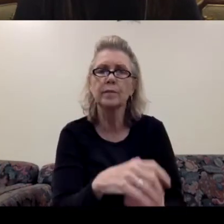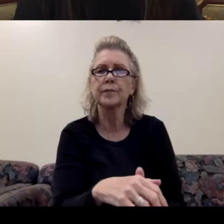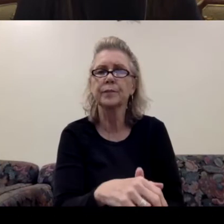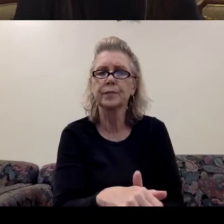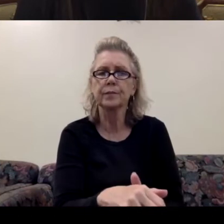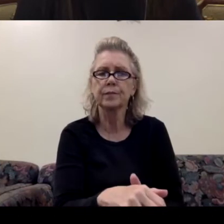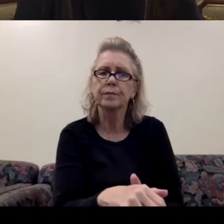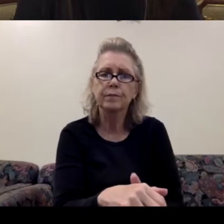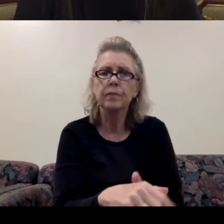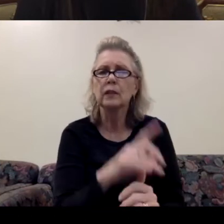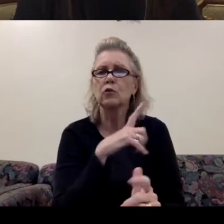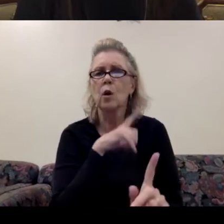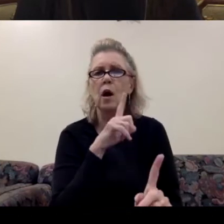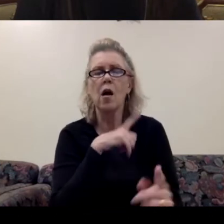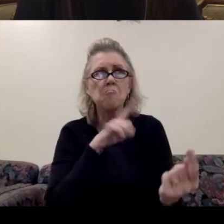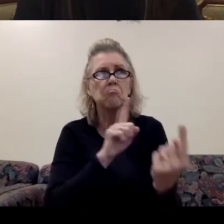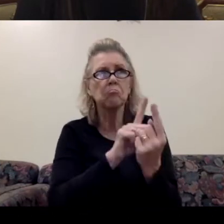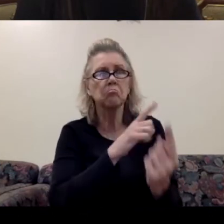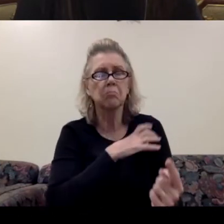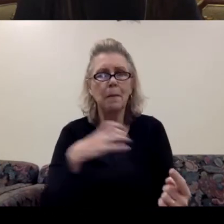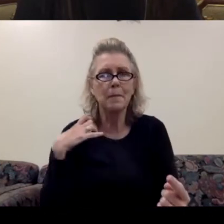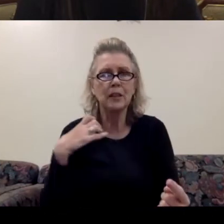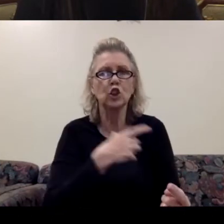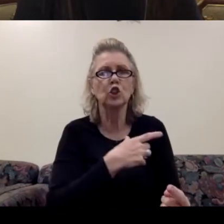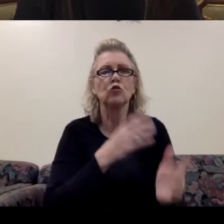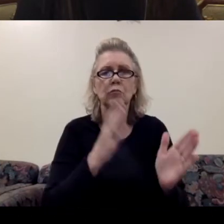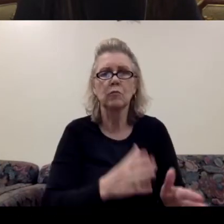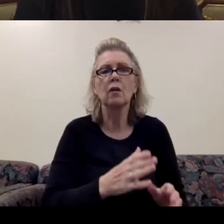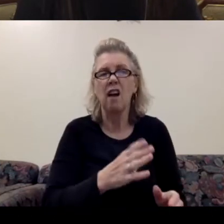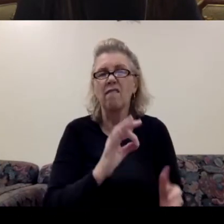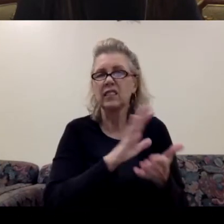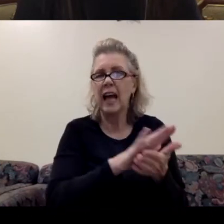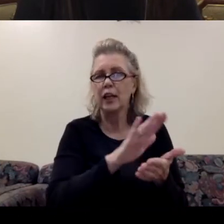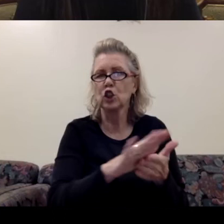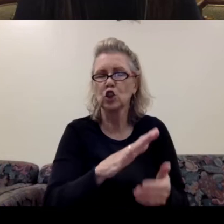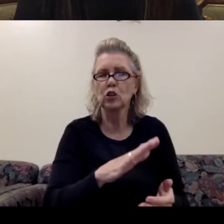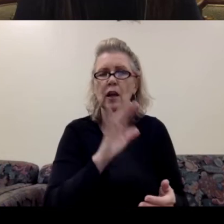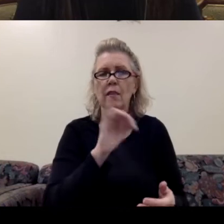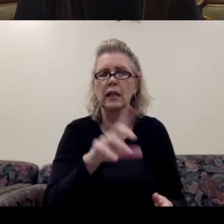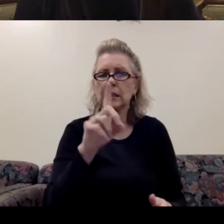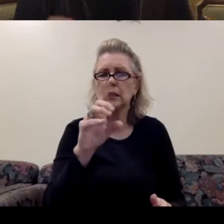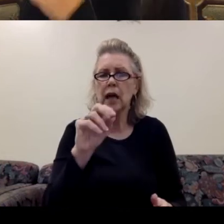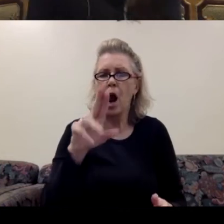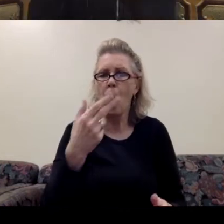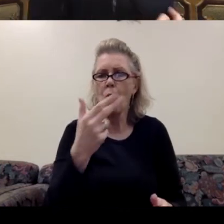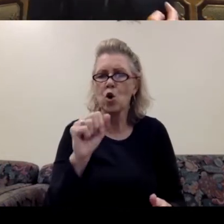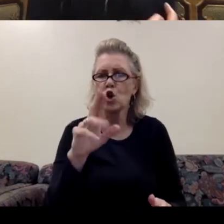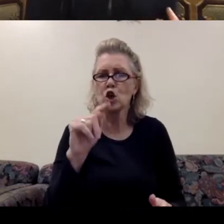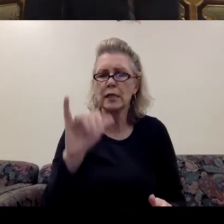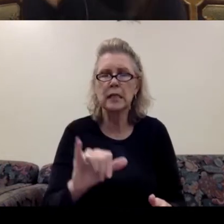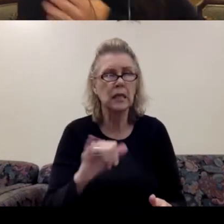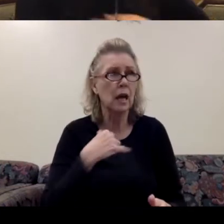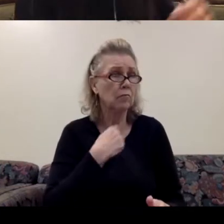So I went to the commissioner of sanitation and I asked the commissioner, this was commissioner Doherty, please